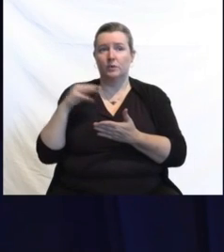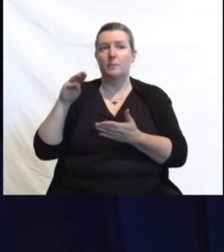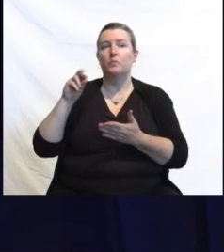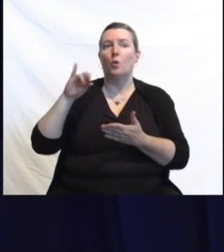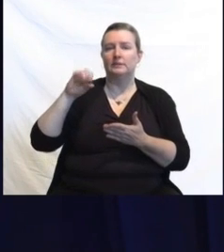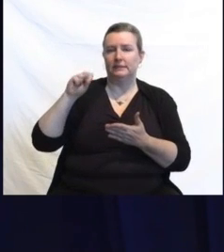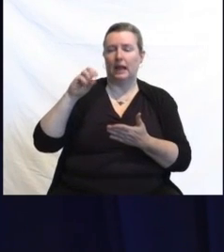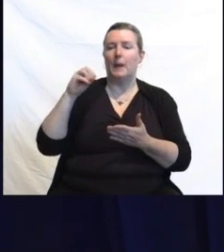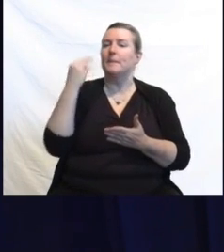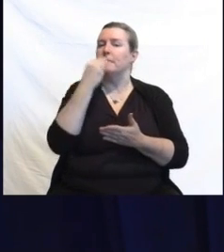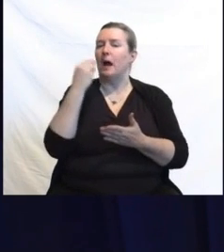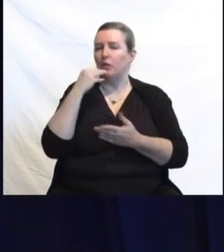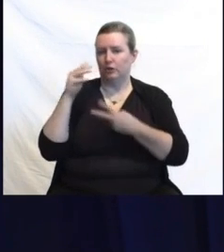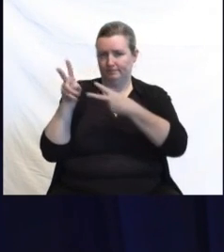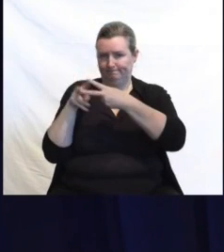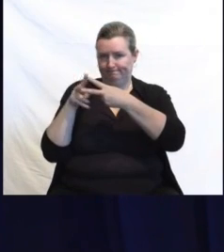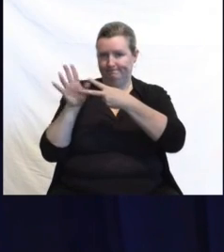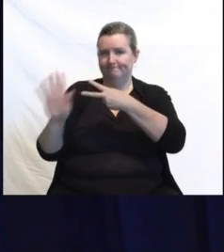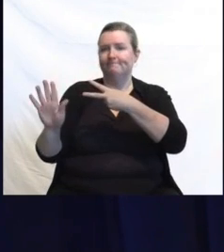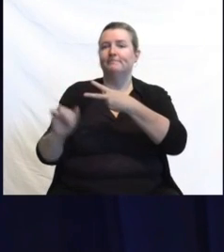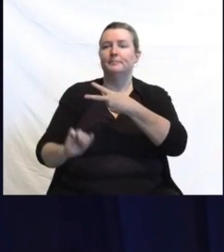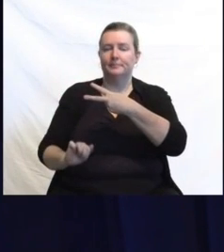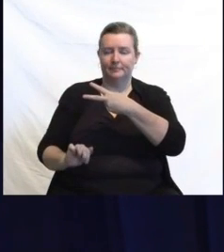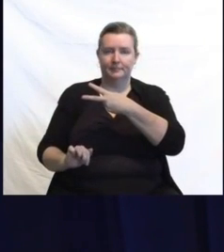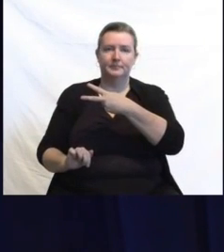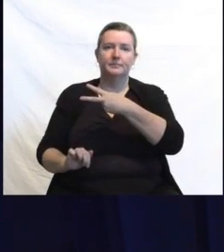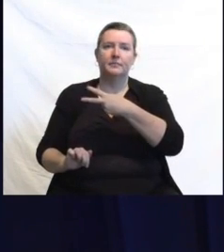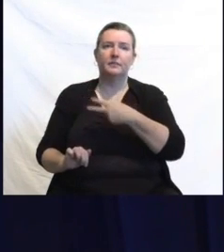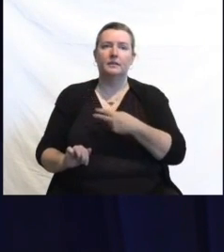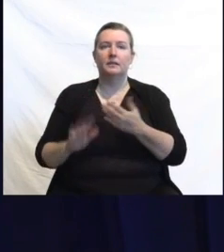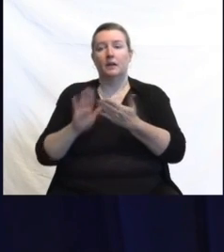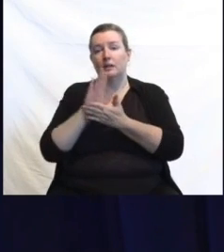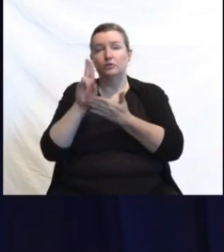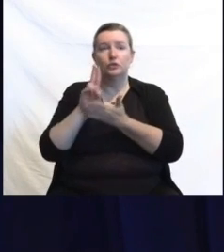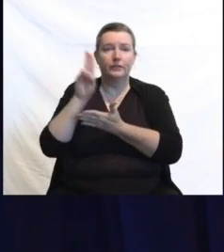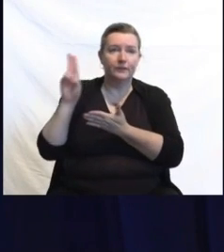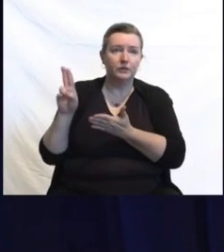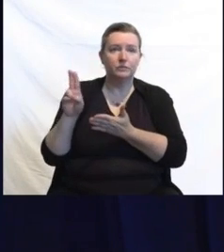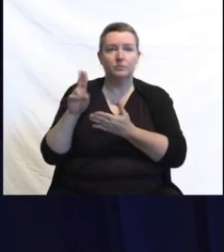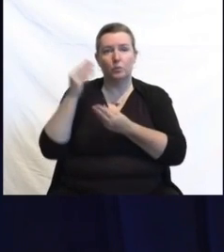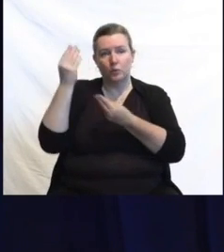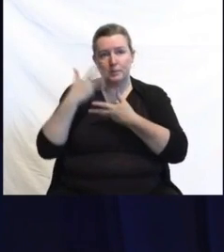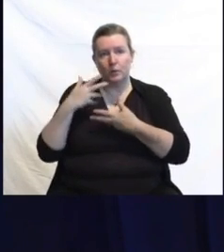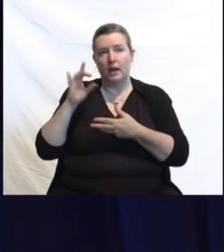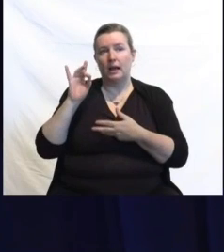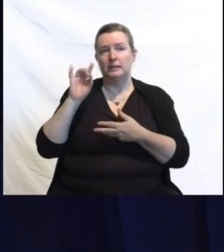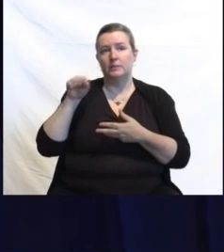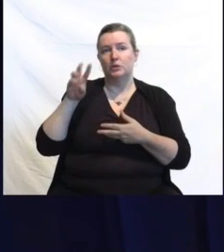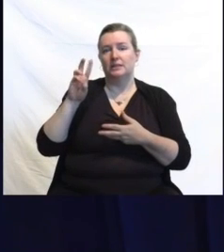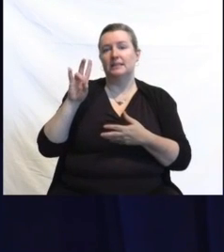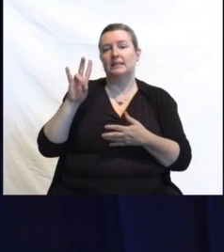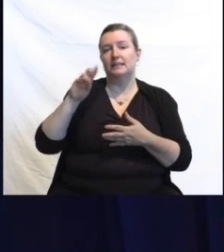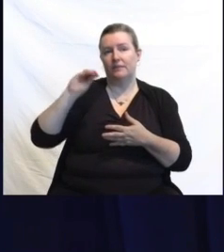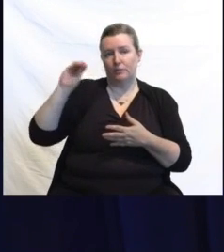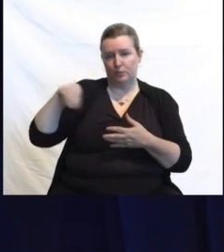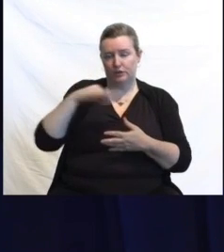Institutions of higher education reported that 86.7% of staff and 82.5%